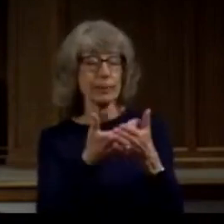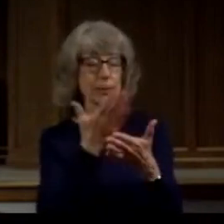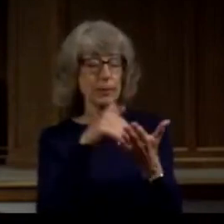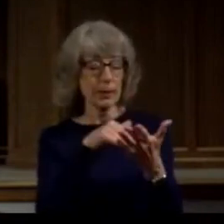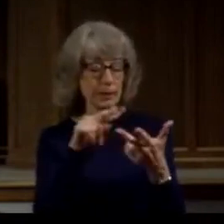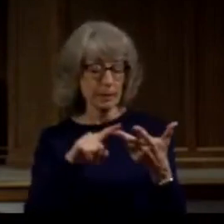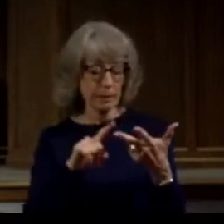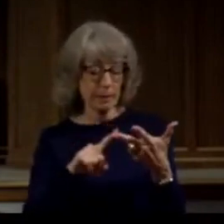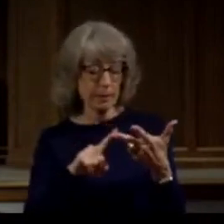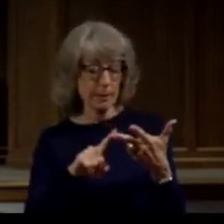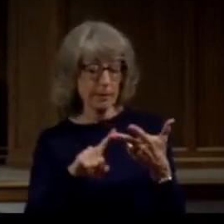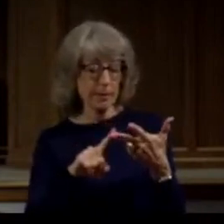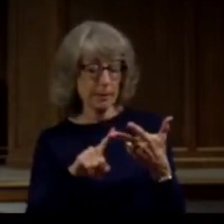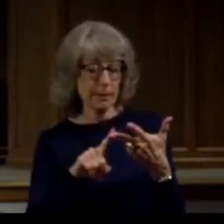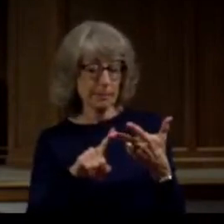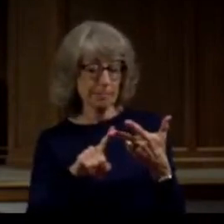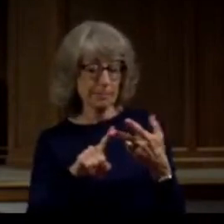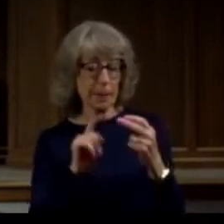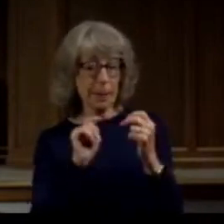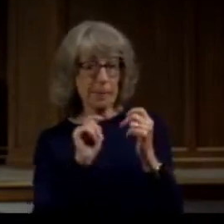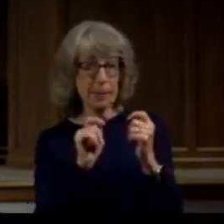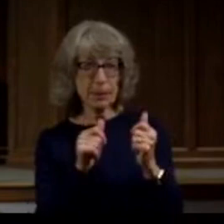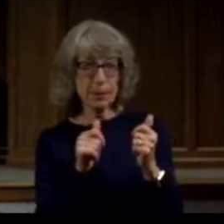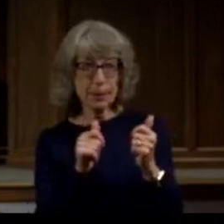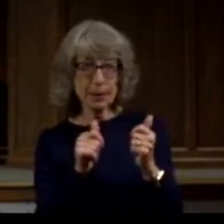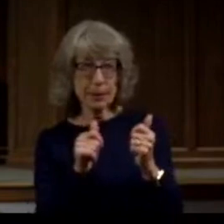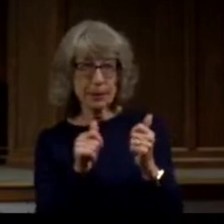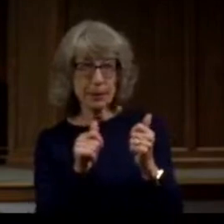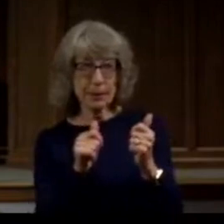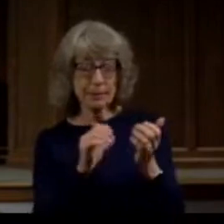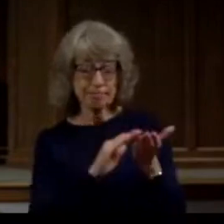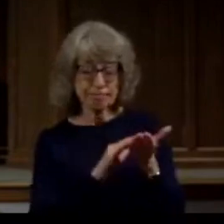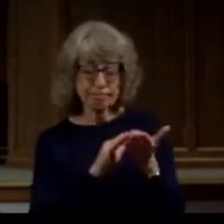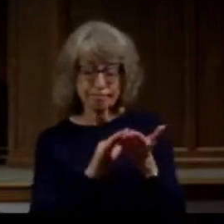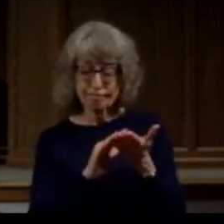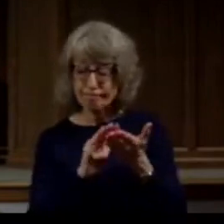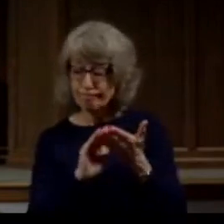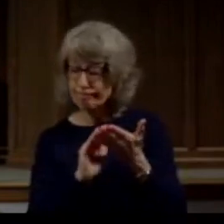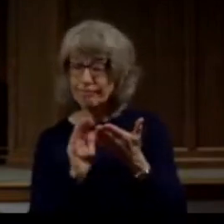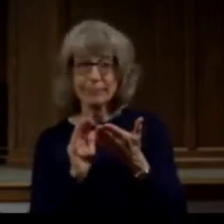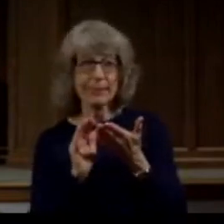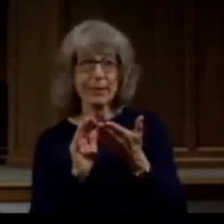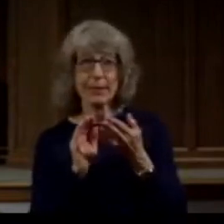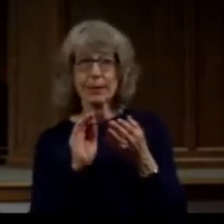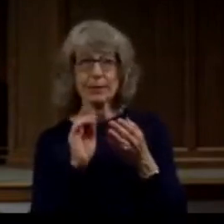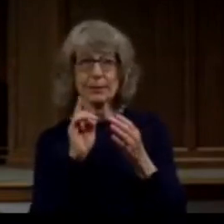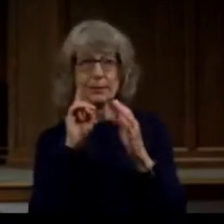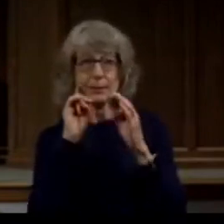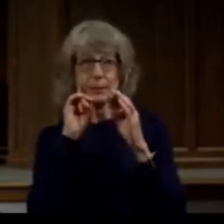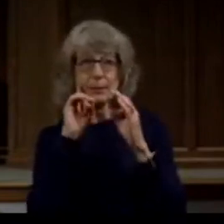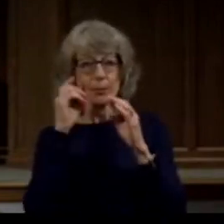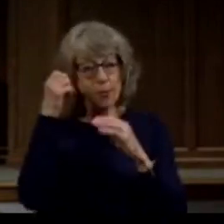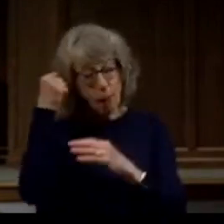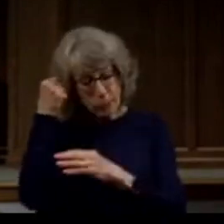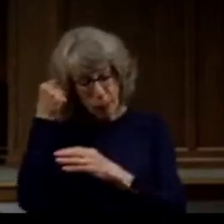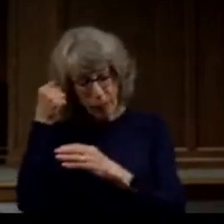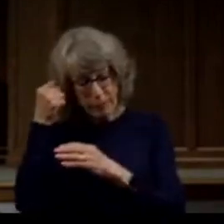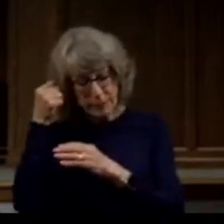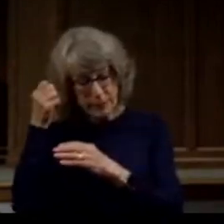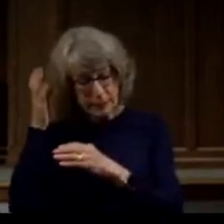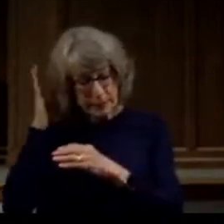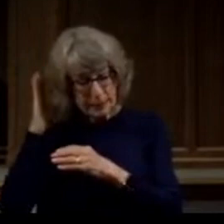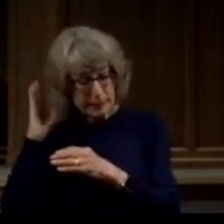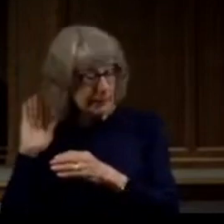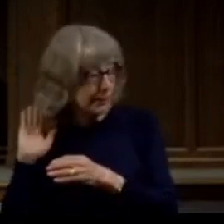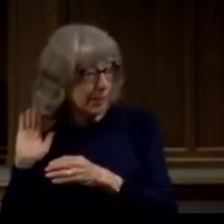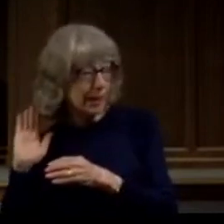and be quick to erase the past that is keeping the past from allowing the present to